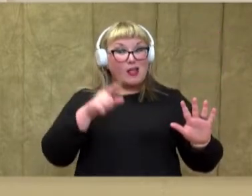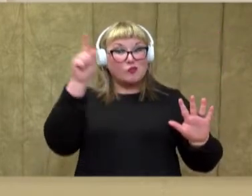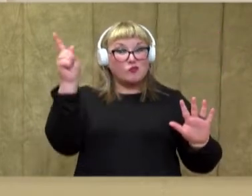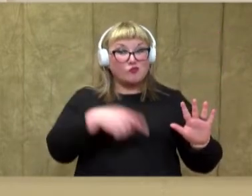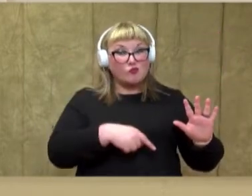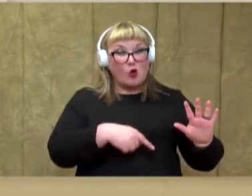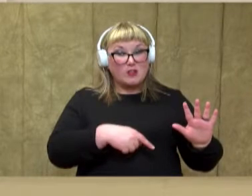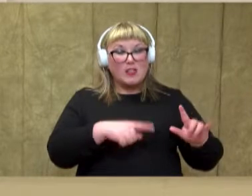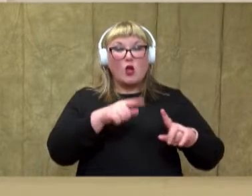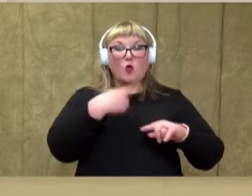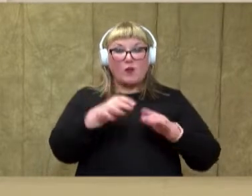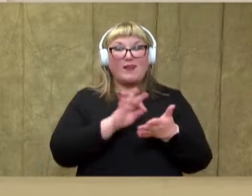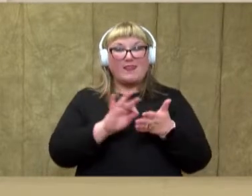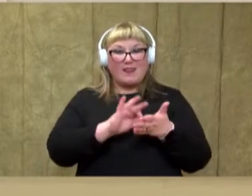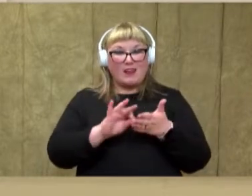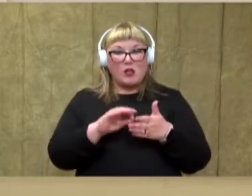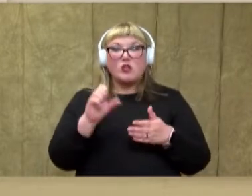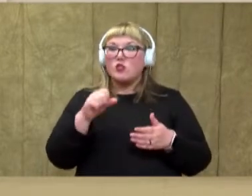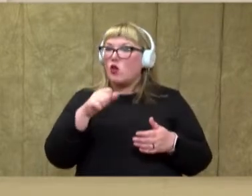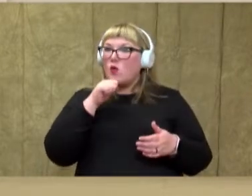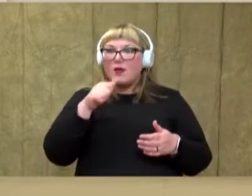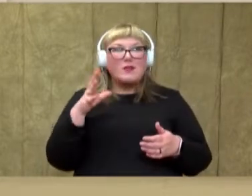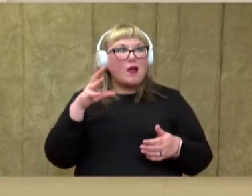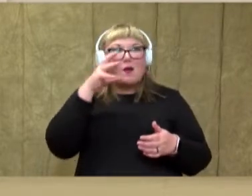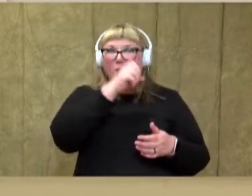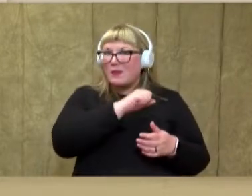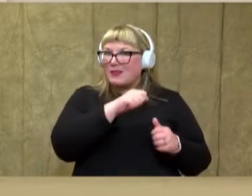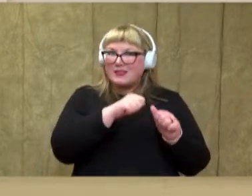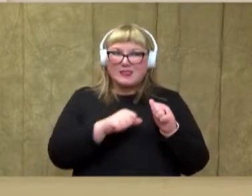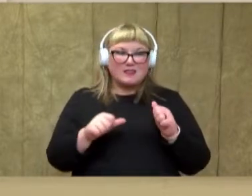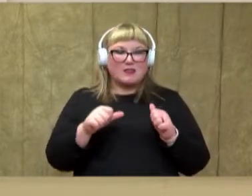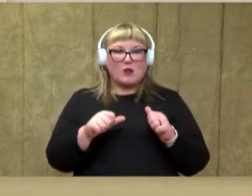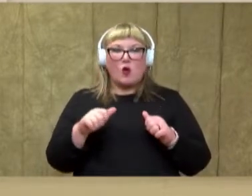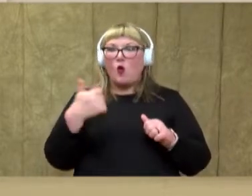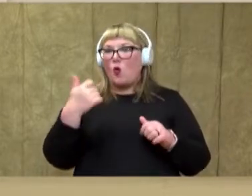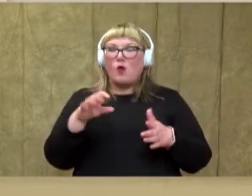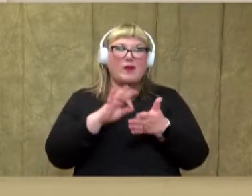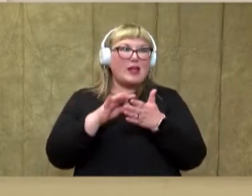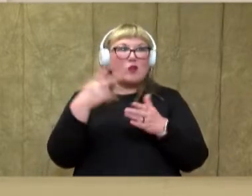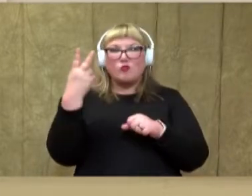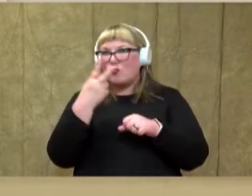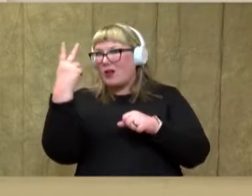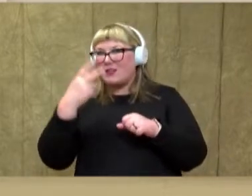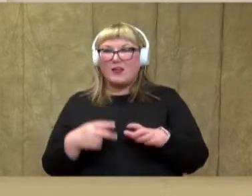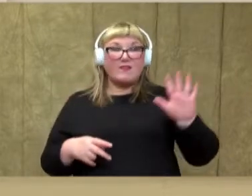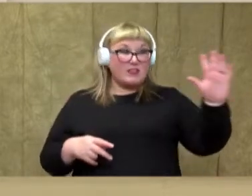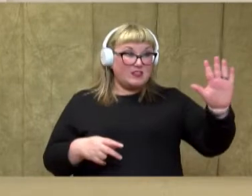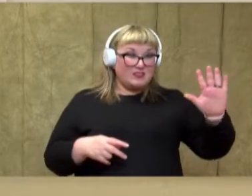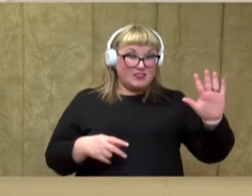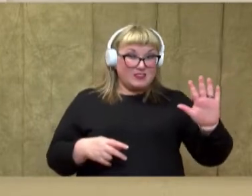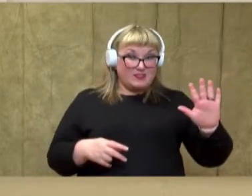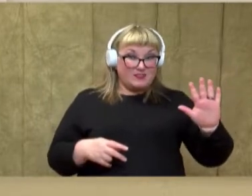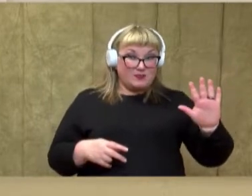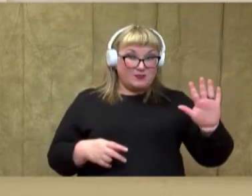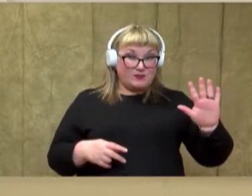when I count so that I don't miss any or I don't count one twice. So I'm going to count 5,